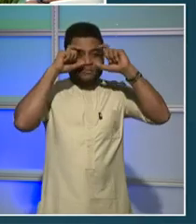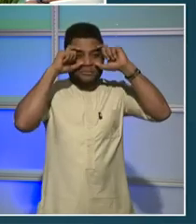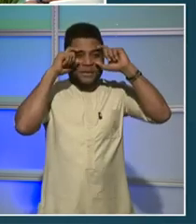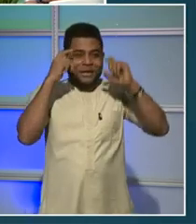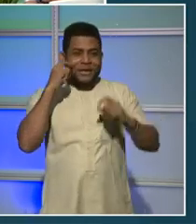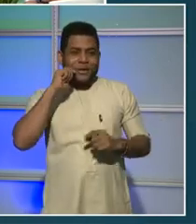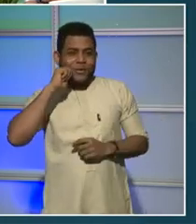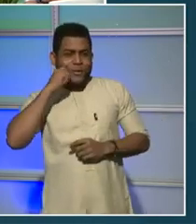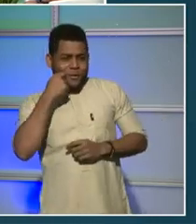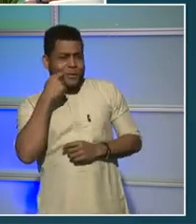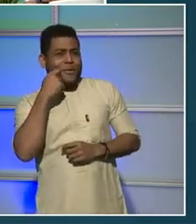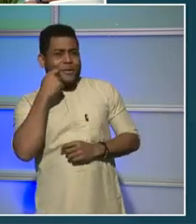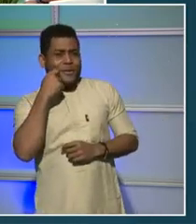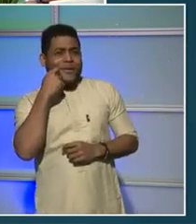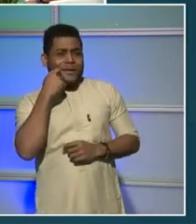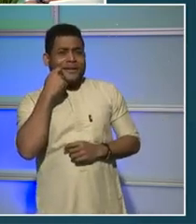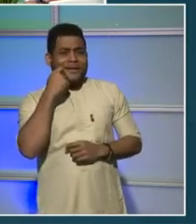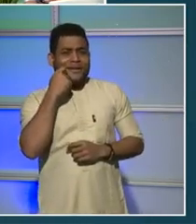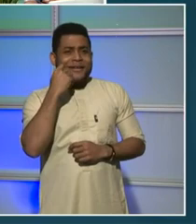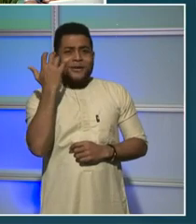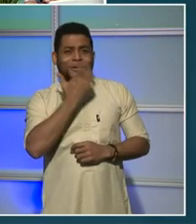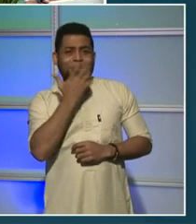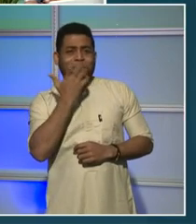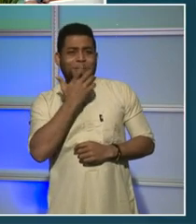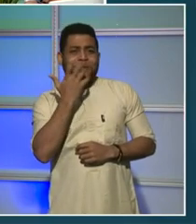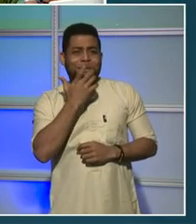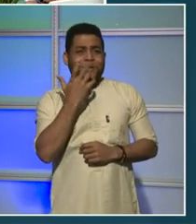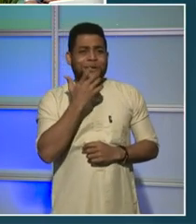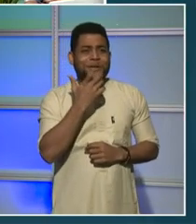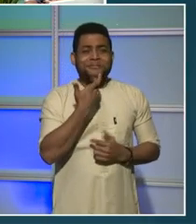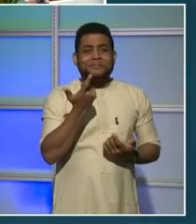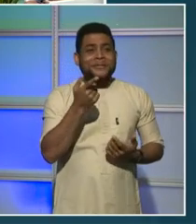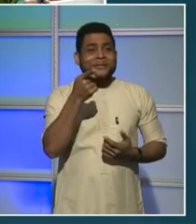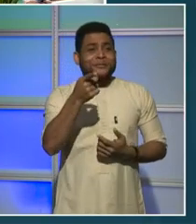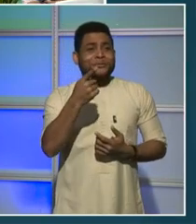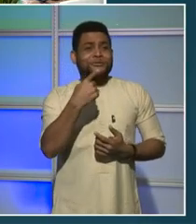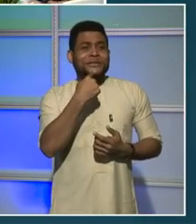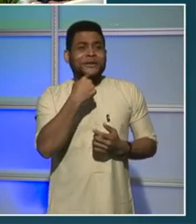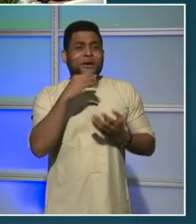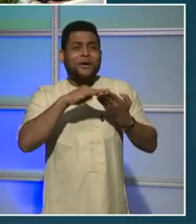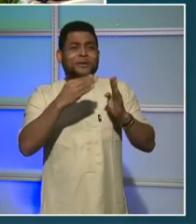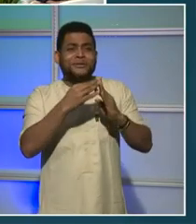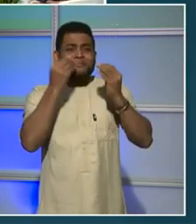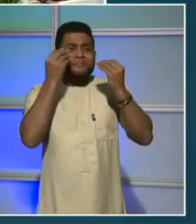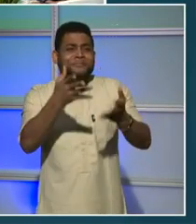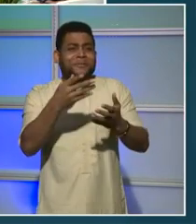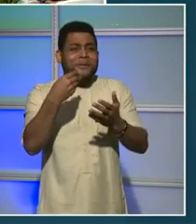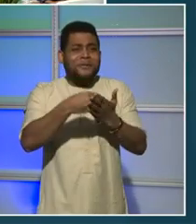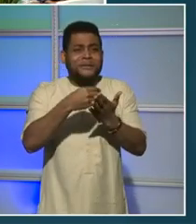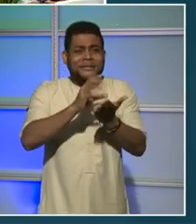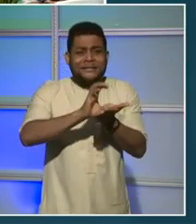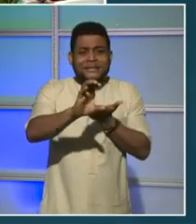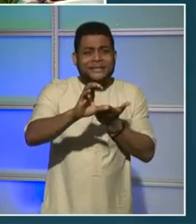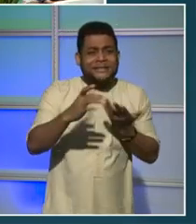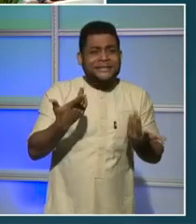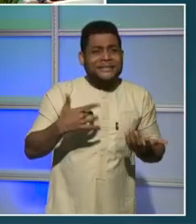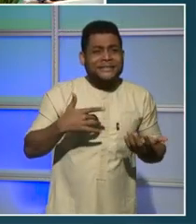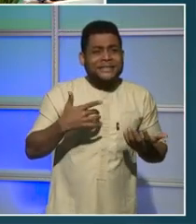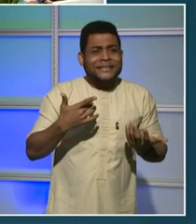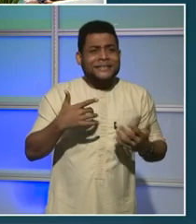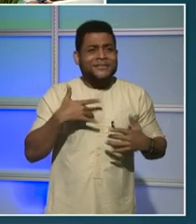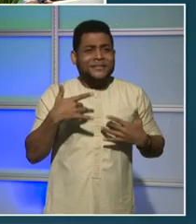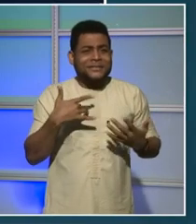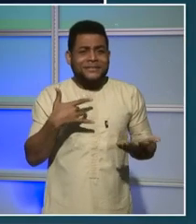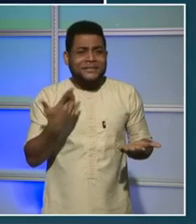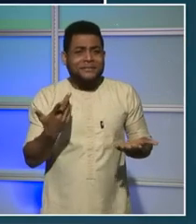say to our residents as they are allocating their funds? What do you want to say to them to make sure that you get the biggest piece of the pie? Thank you. I will say